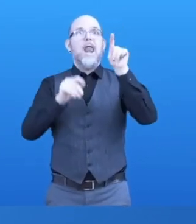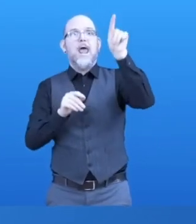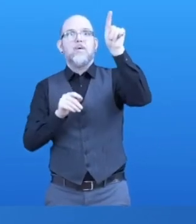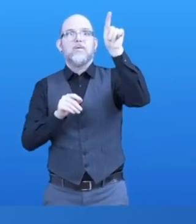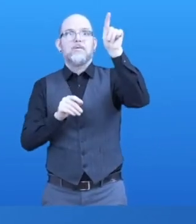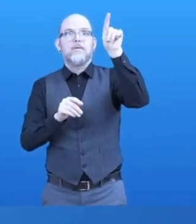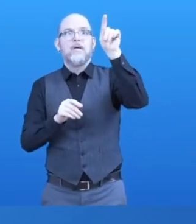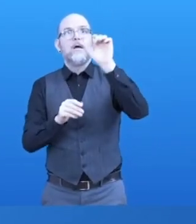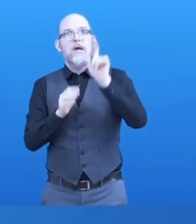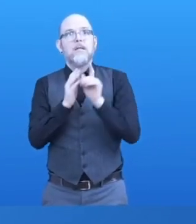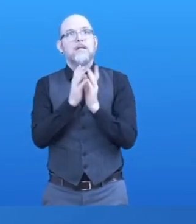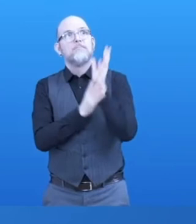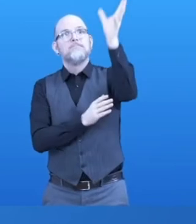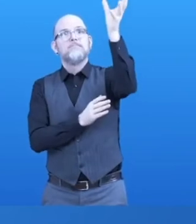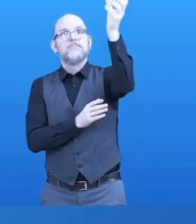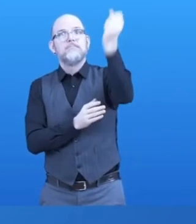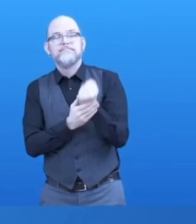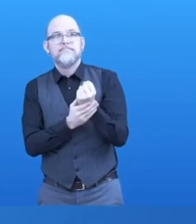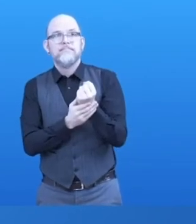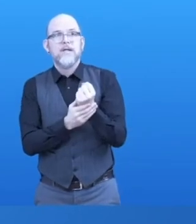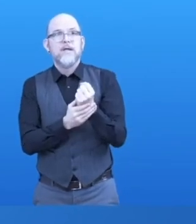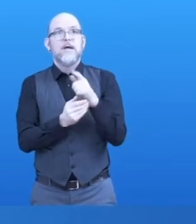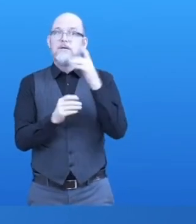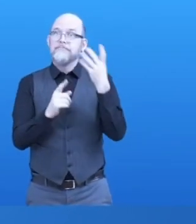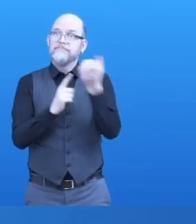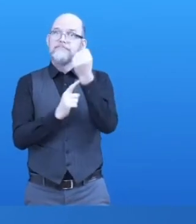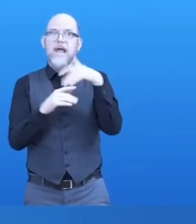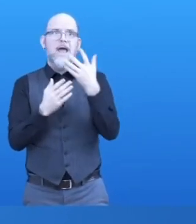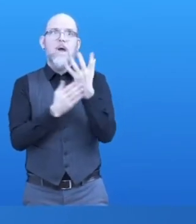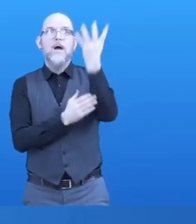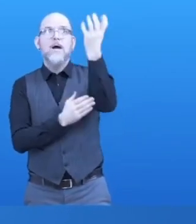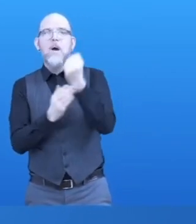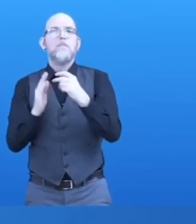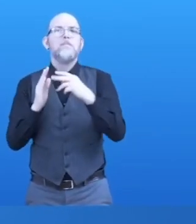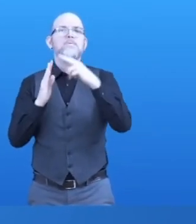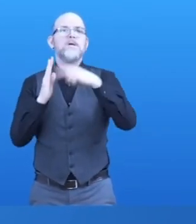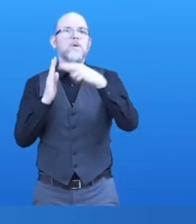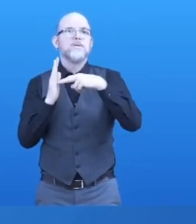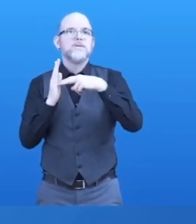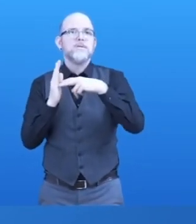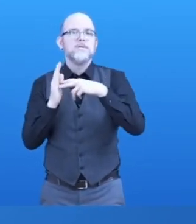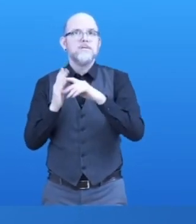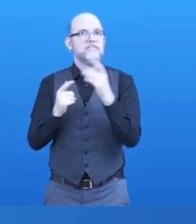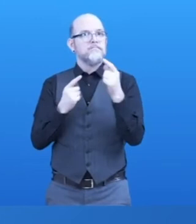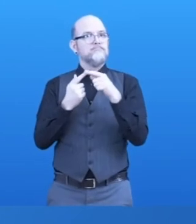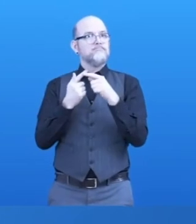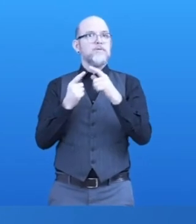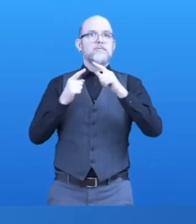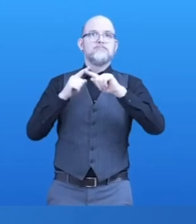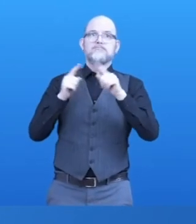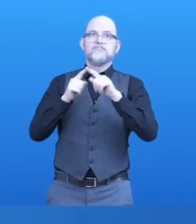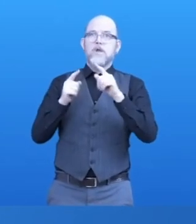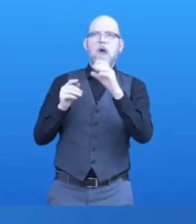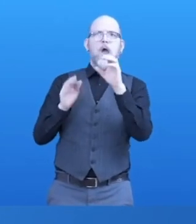clients. Clients come in form of browser extensions, which are available for Chrome and Firefox.